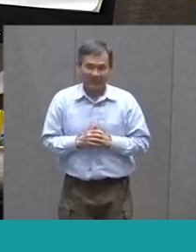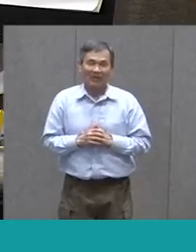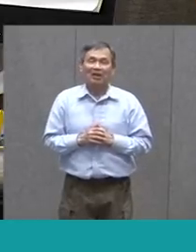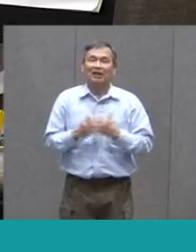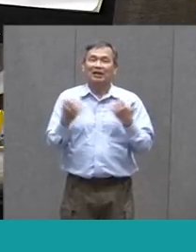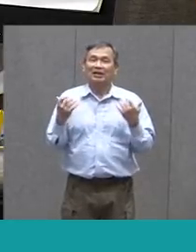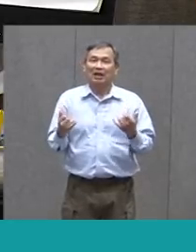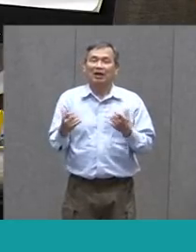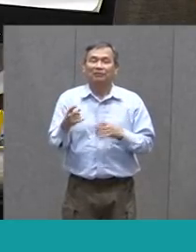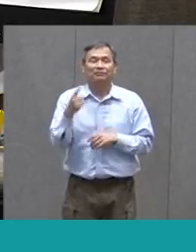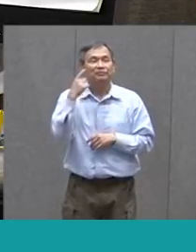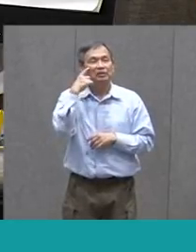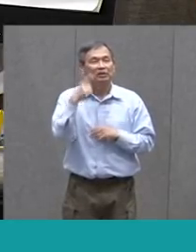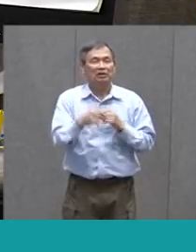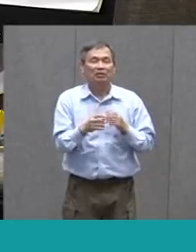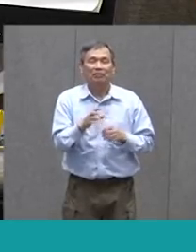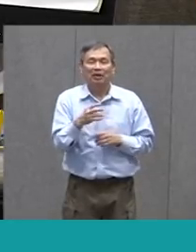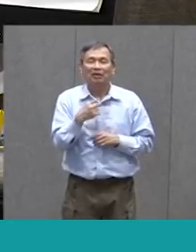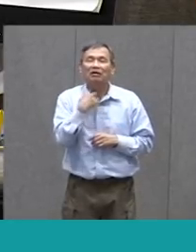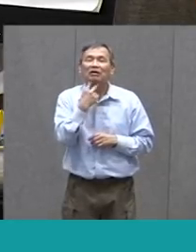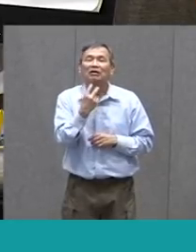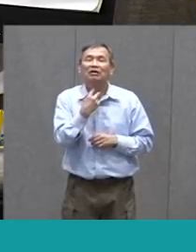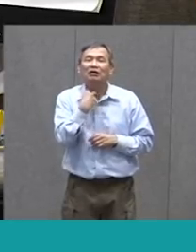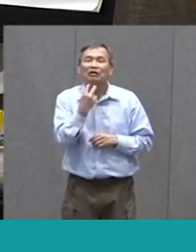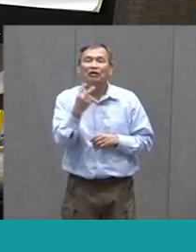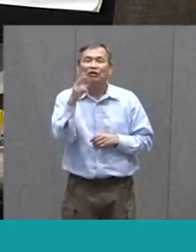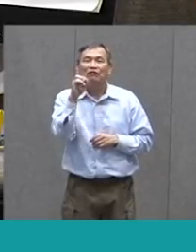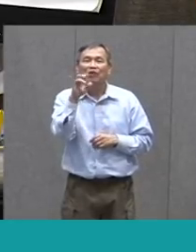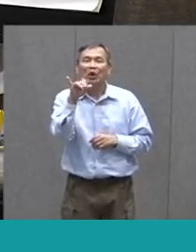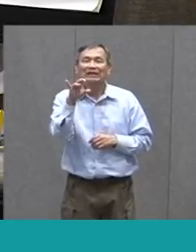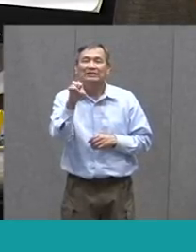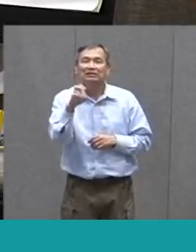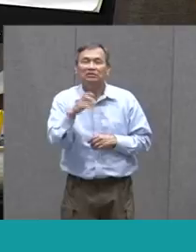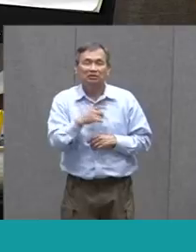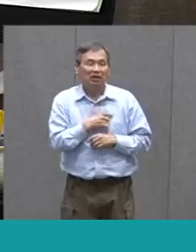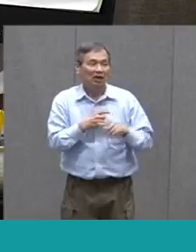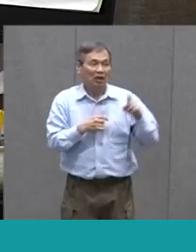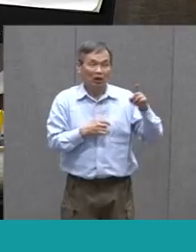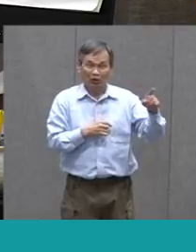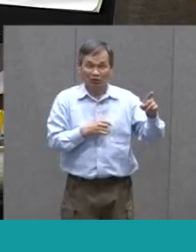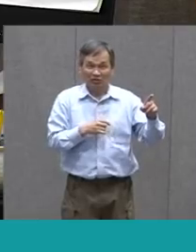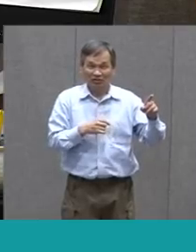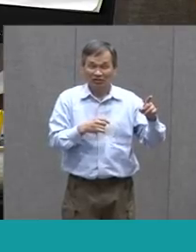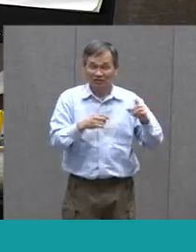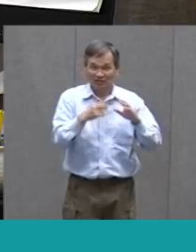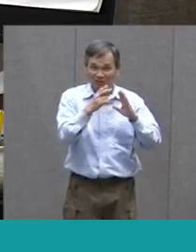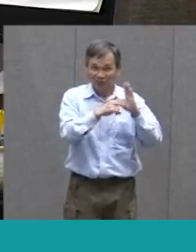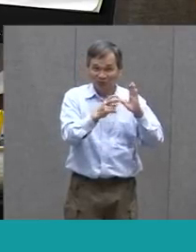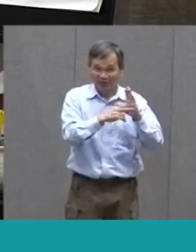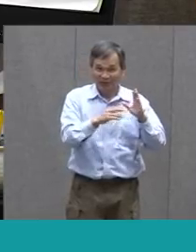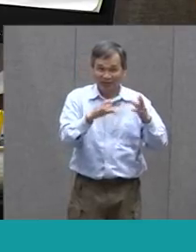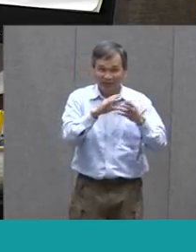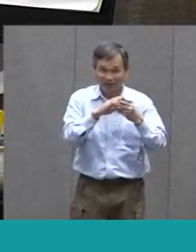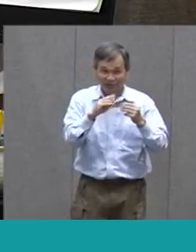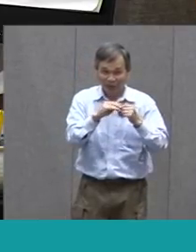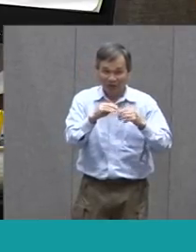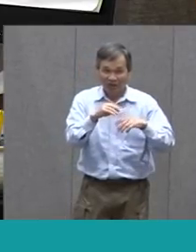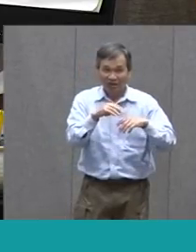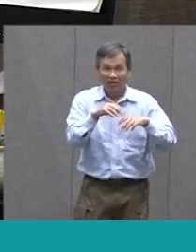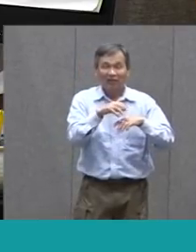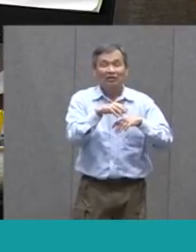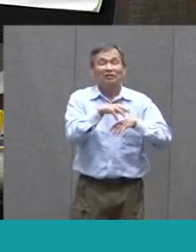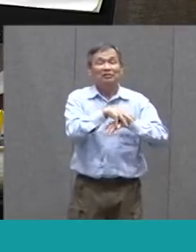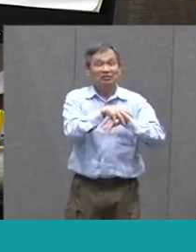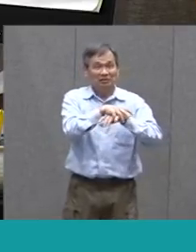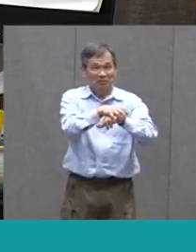To Think About Voice Now Like I Said When Mr. Hughes Was Reading Spider And The Fly Cracked Up Because He Was Using The Voices And I Love That